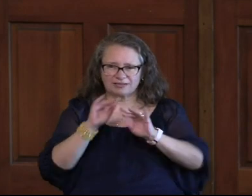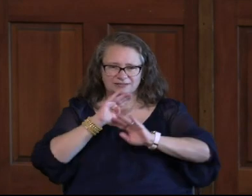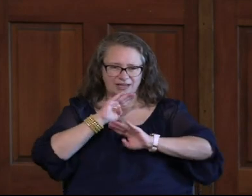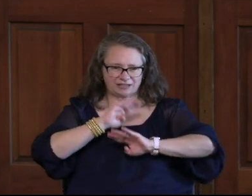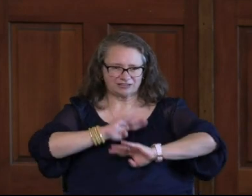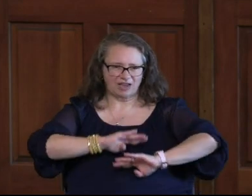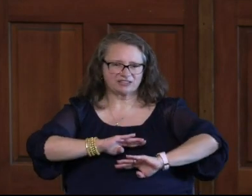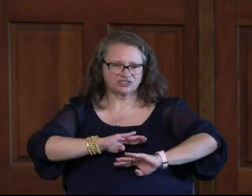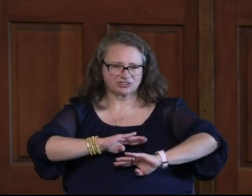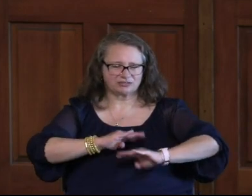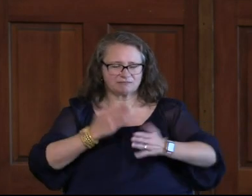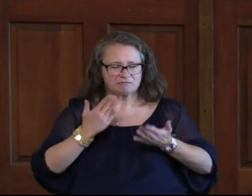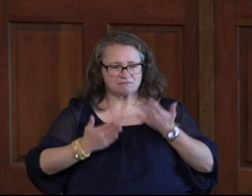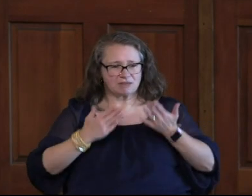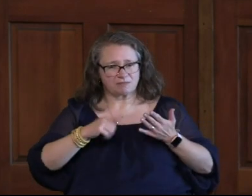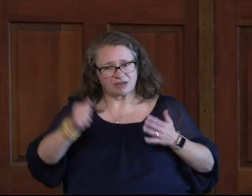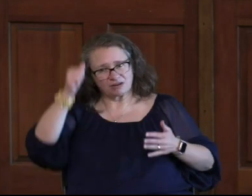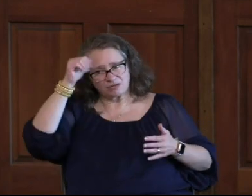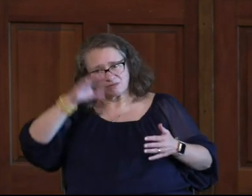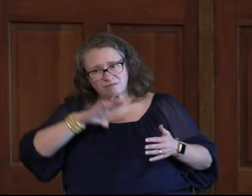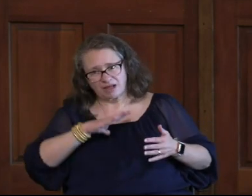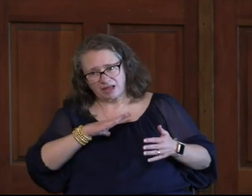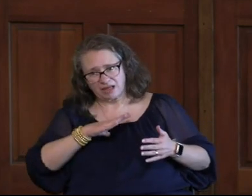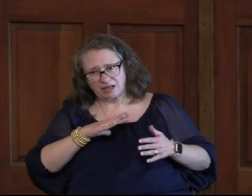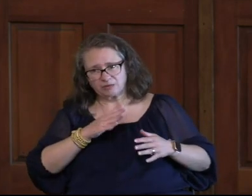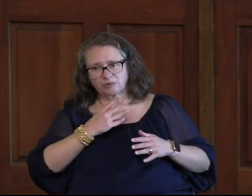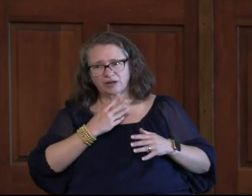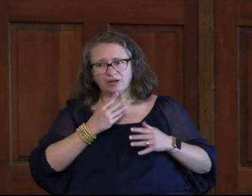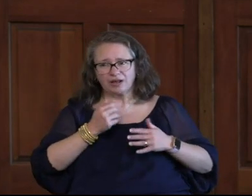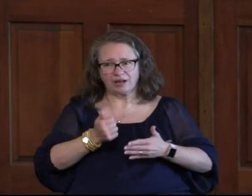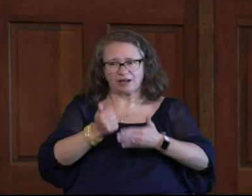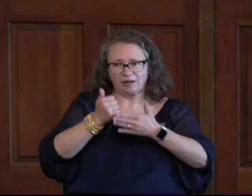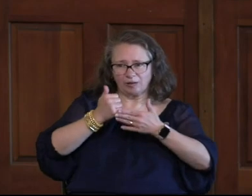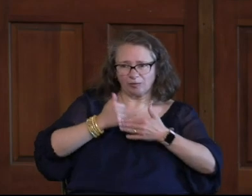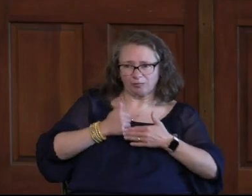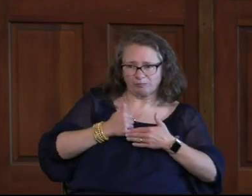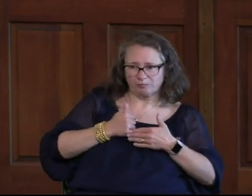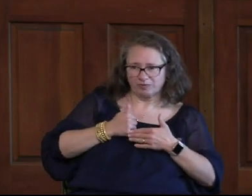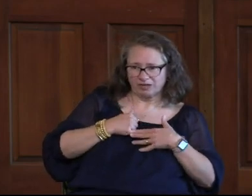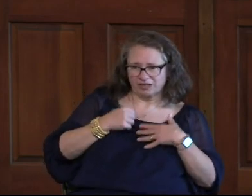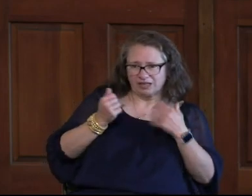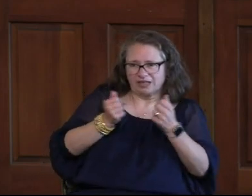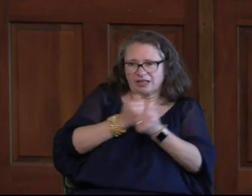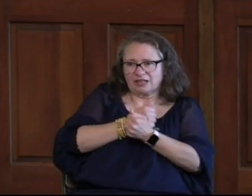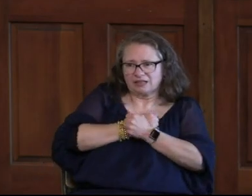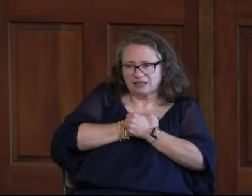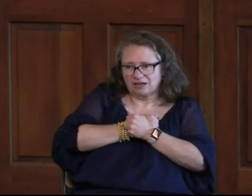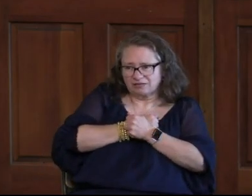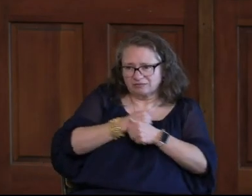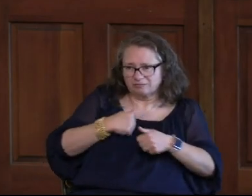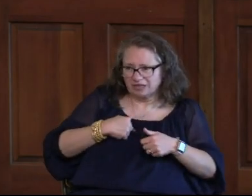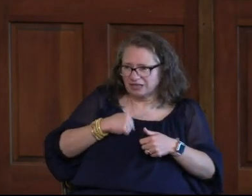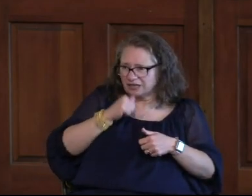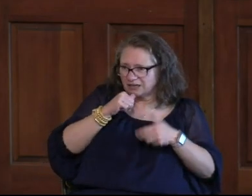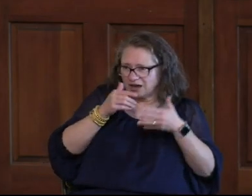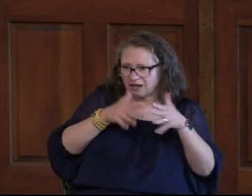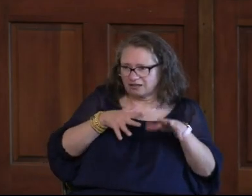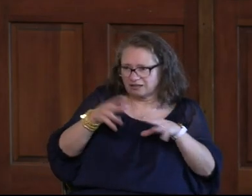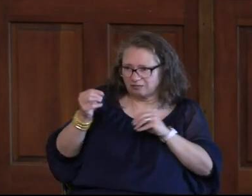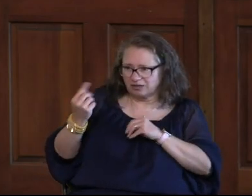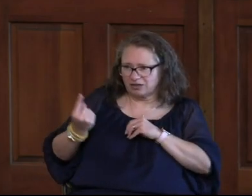Right Maybe Another Man Will Quench My Thirst And Really Love Me And Not Leave Me